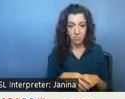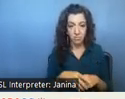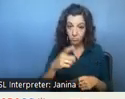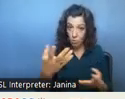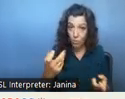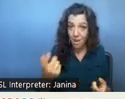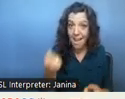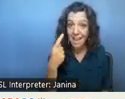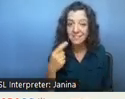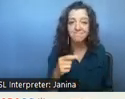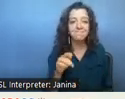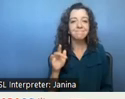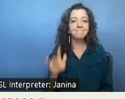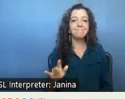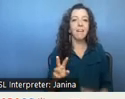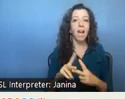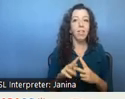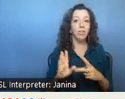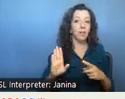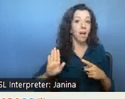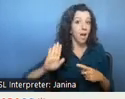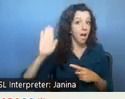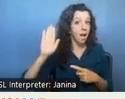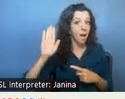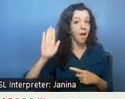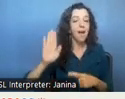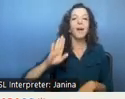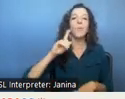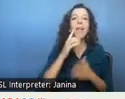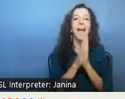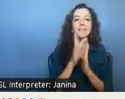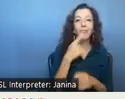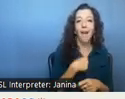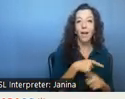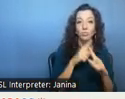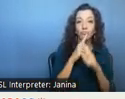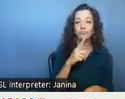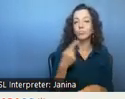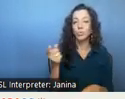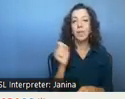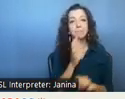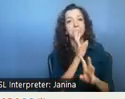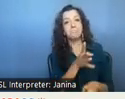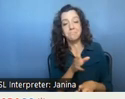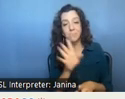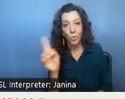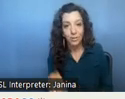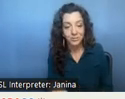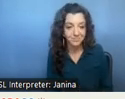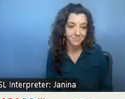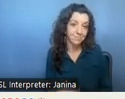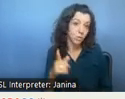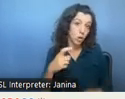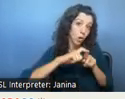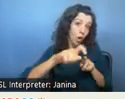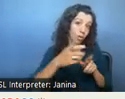you may click the raise hand icon to request your line to be unmuted if you'd like to ask that live if you're dialing in you can press star 9 to